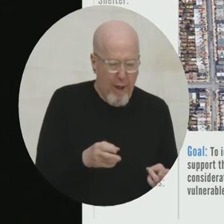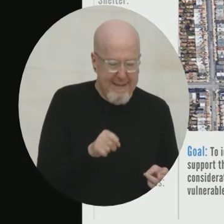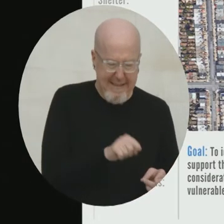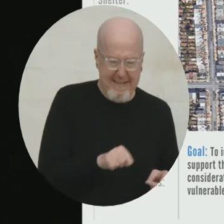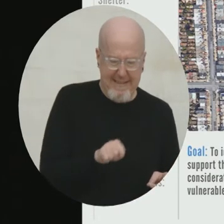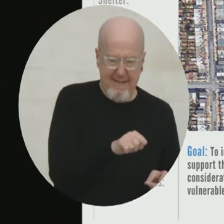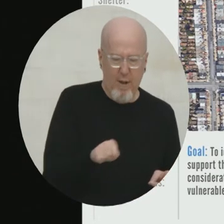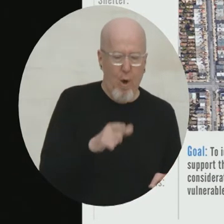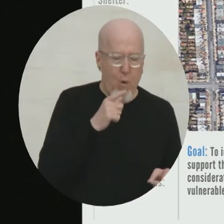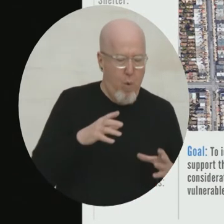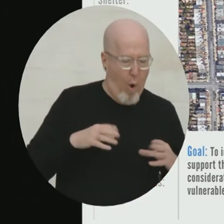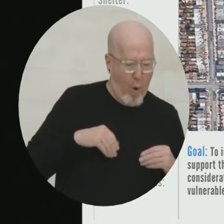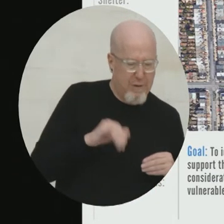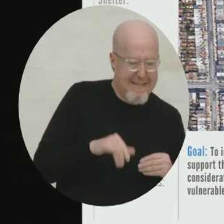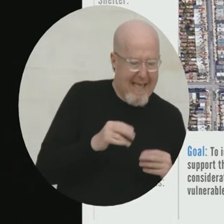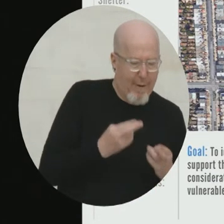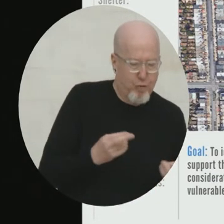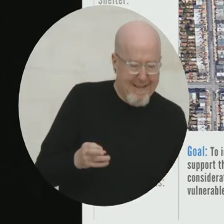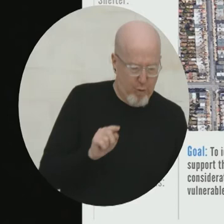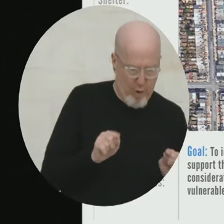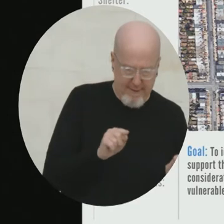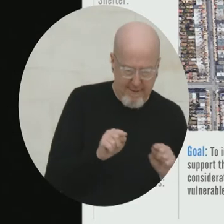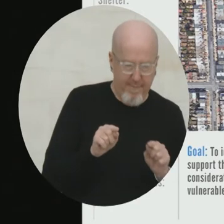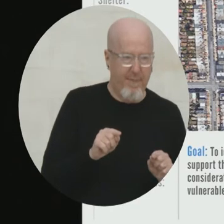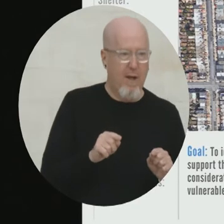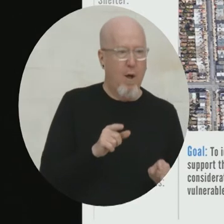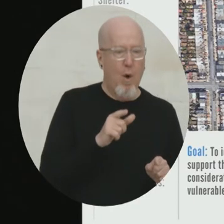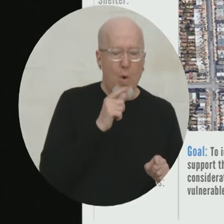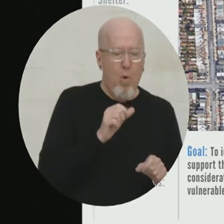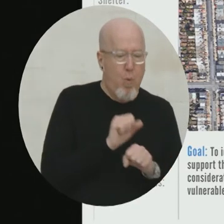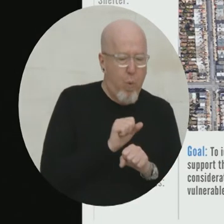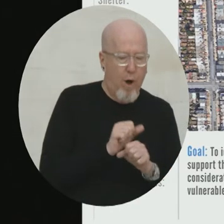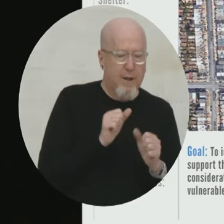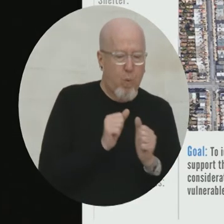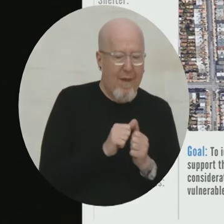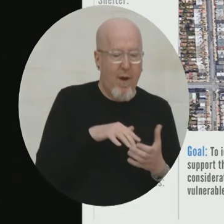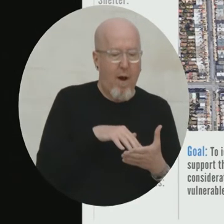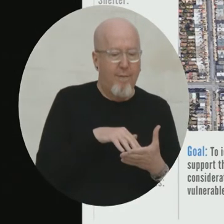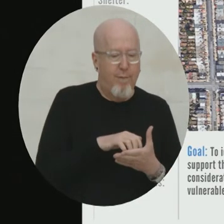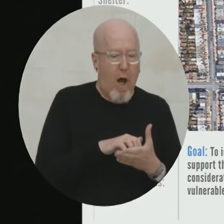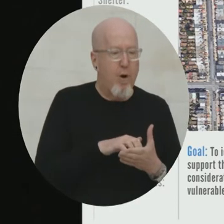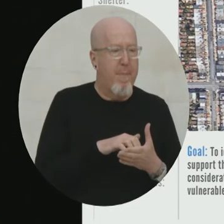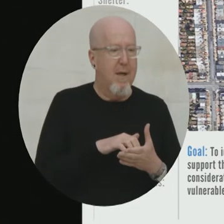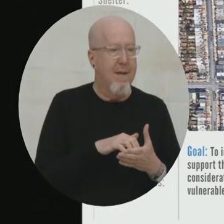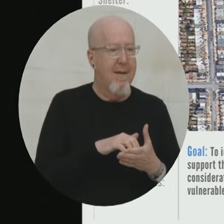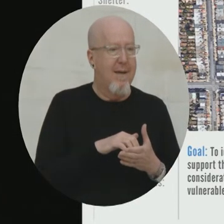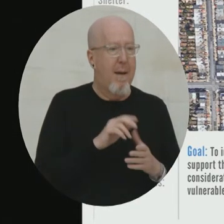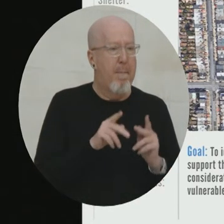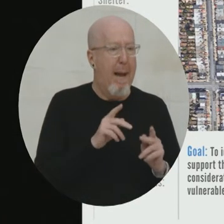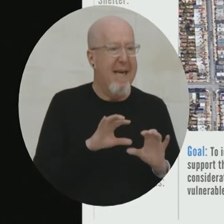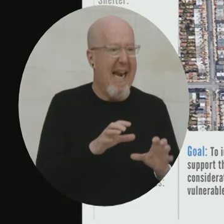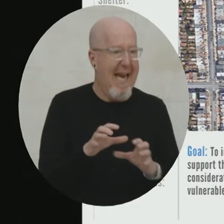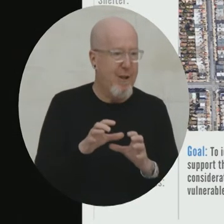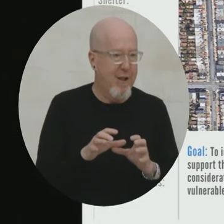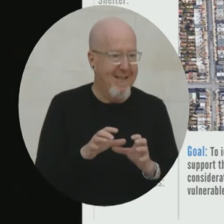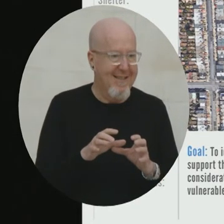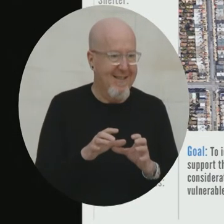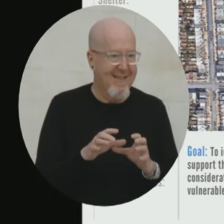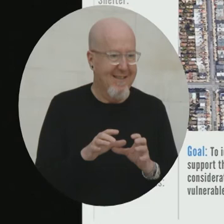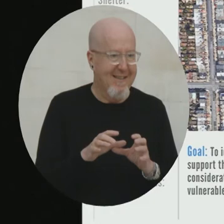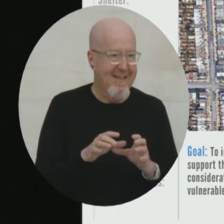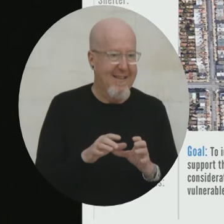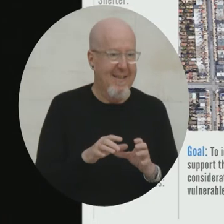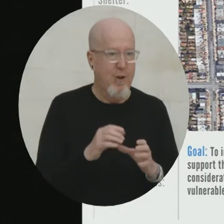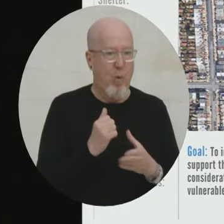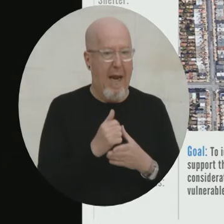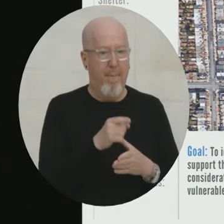owns them? And then we also say, who works with the vulnerable populations in this community? How can we partner with them to get them prepared for times of stress?